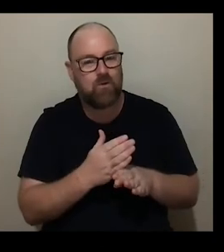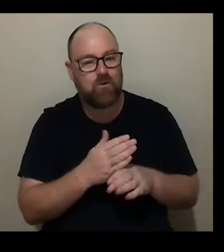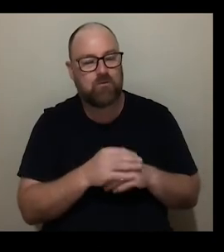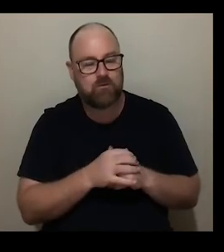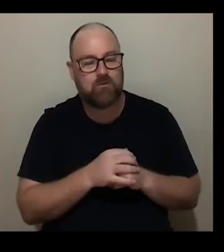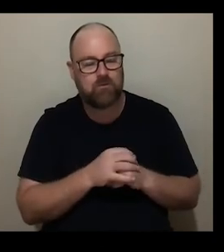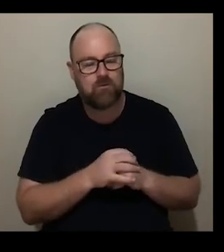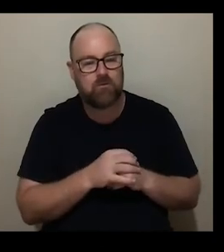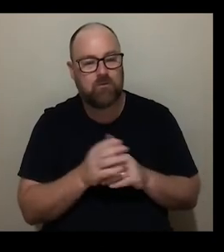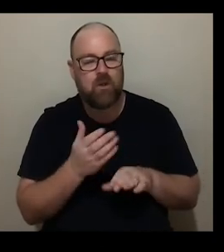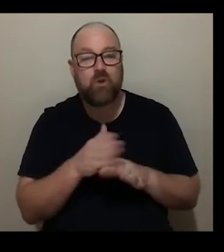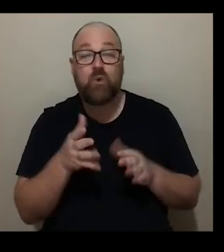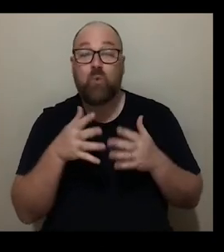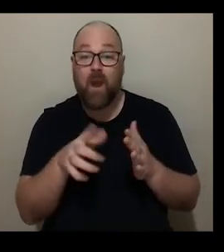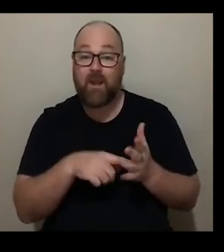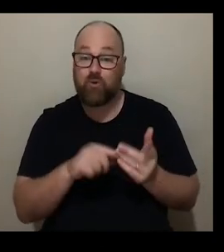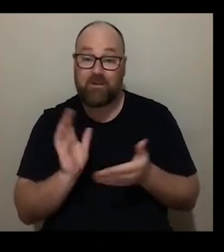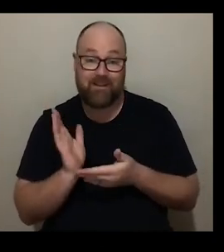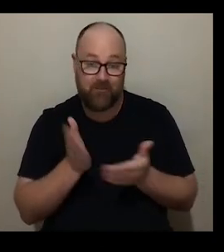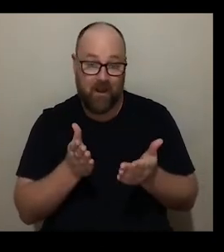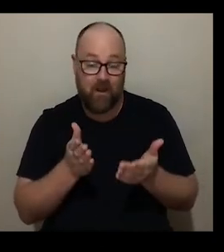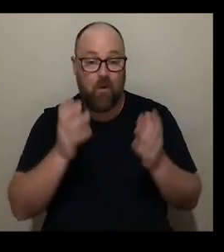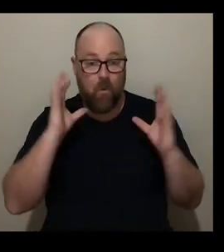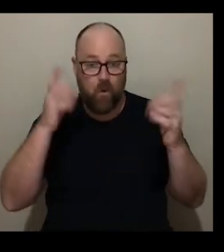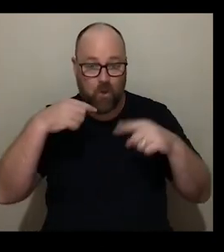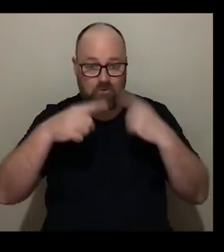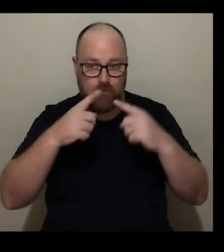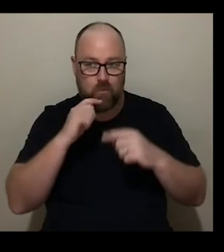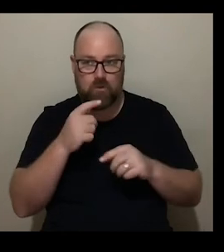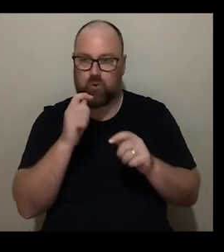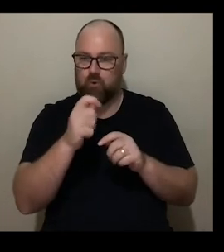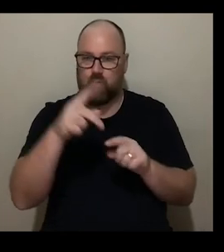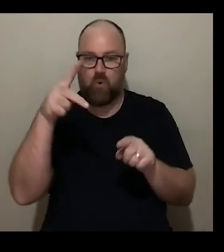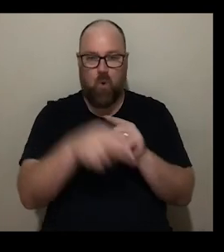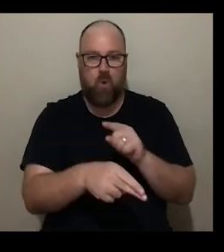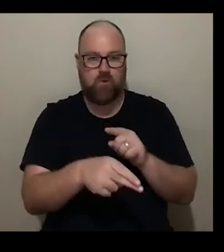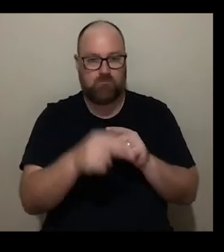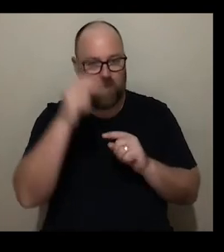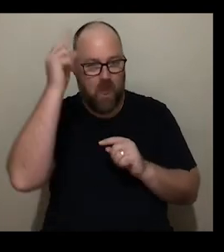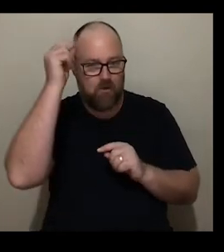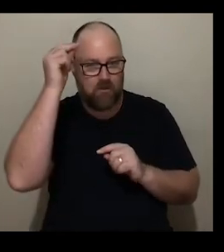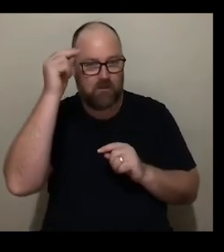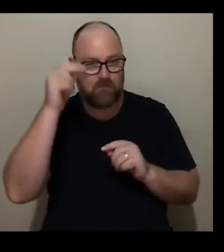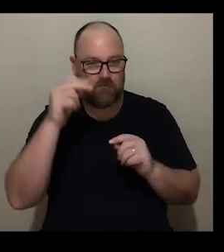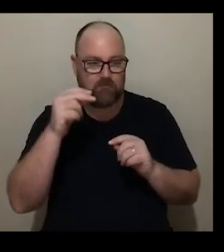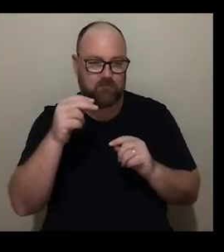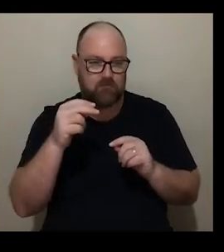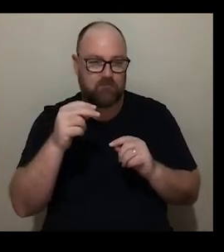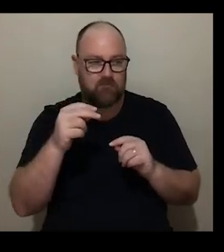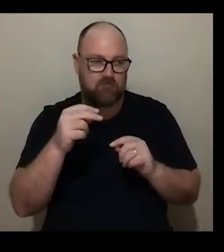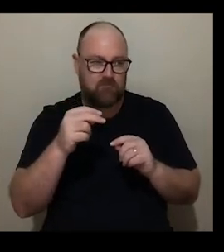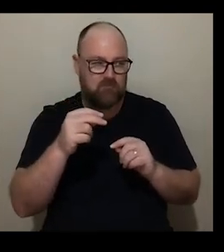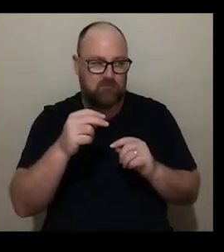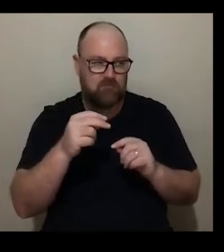um a new way of delivering audio description which we're about to launch as an audio description library in uh in sort of